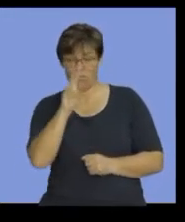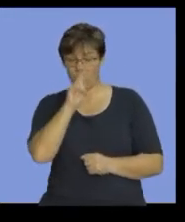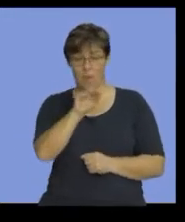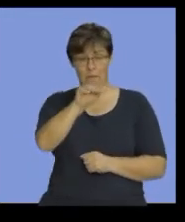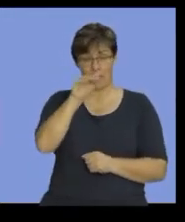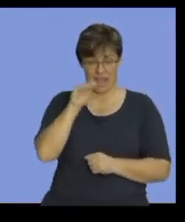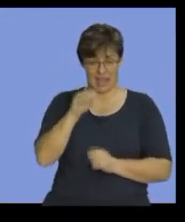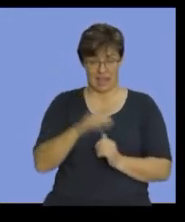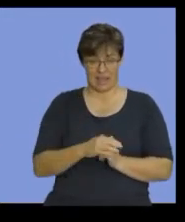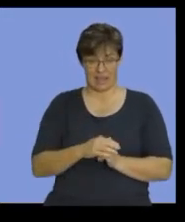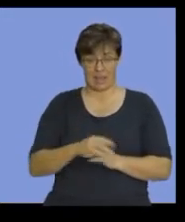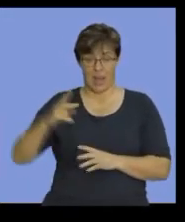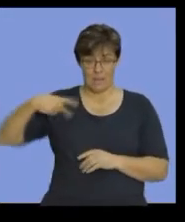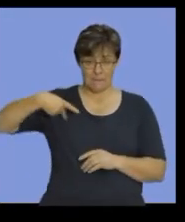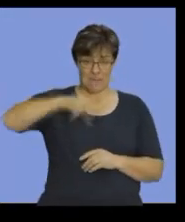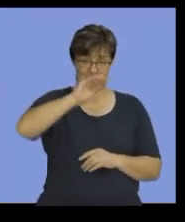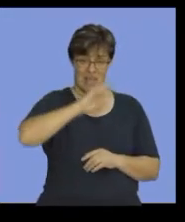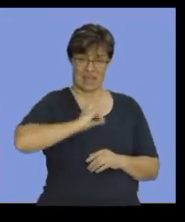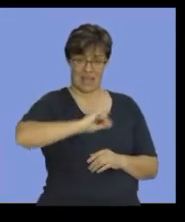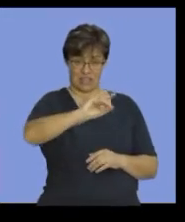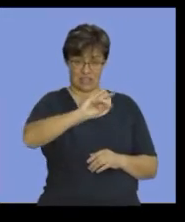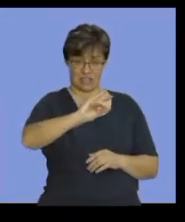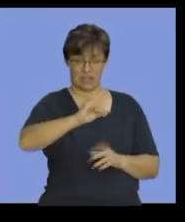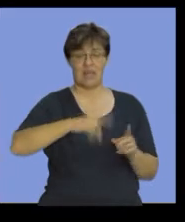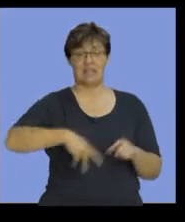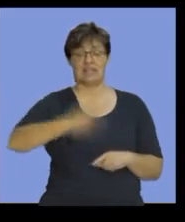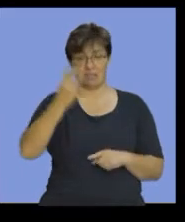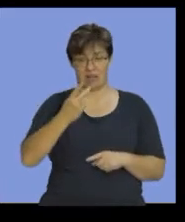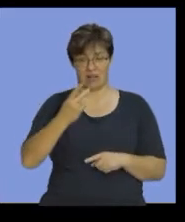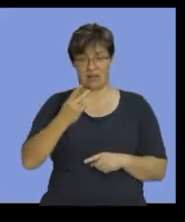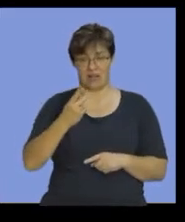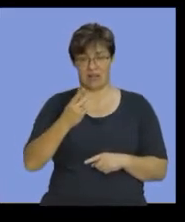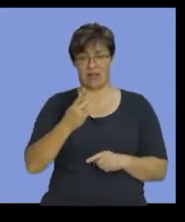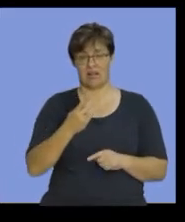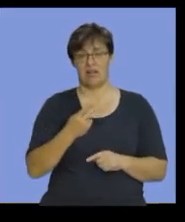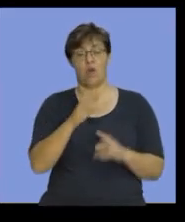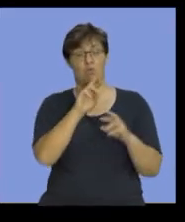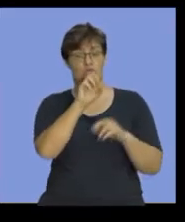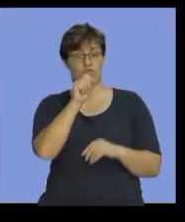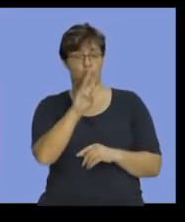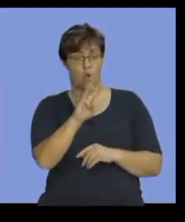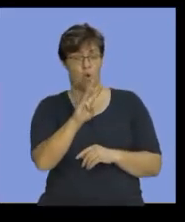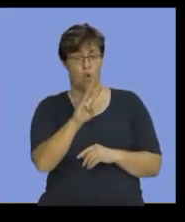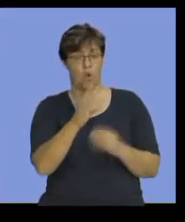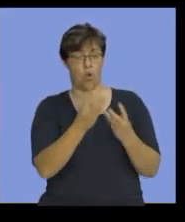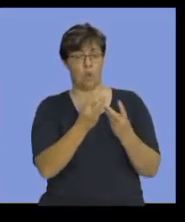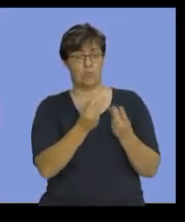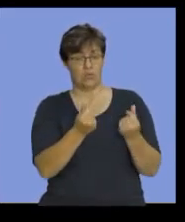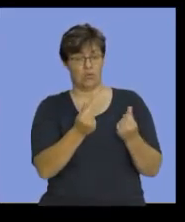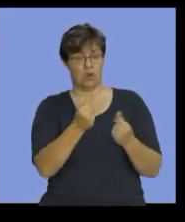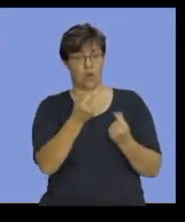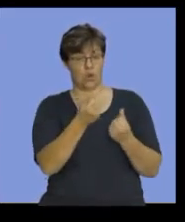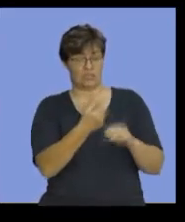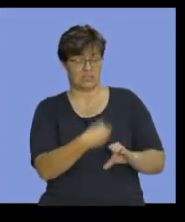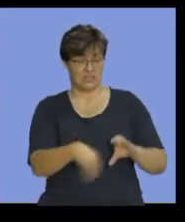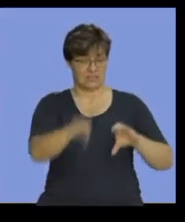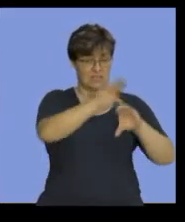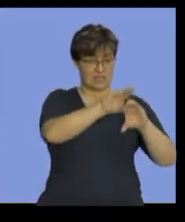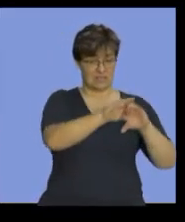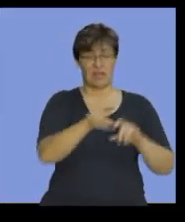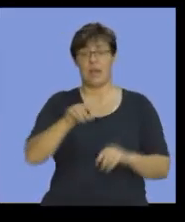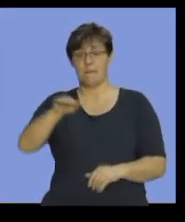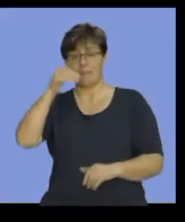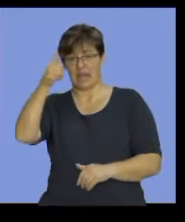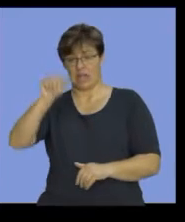You paid. It was paid by cash. Double entry. Debit your raw materials cost account. Credit the bank